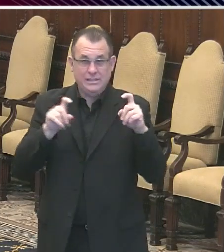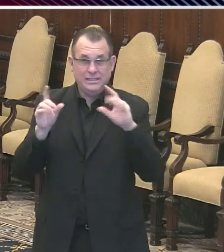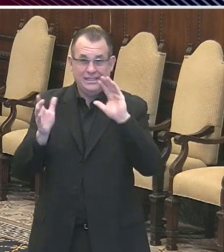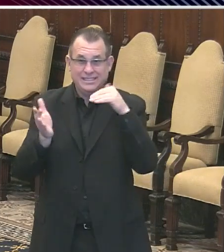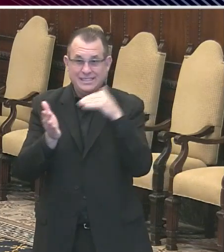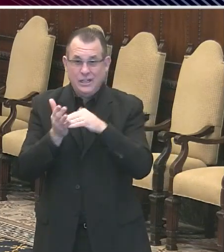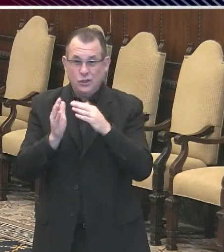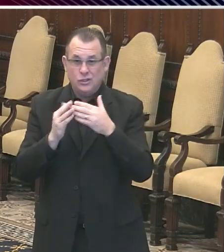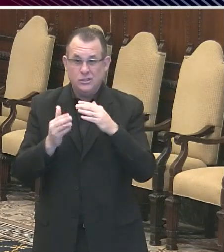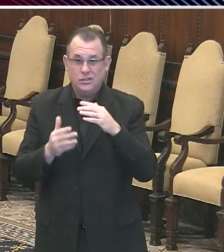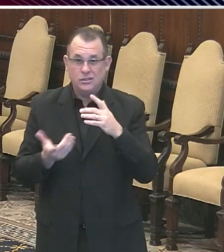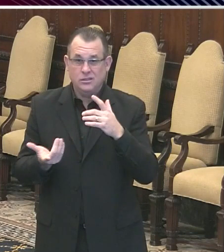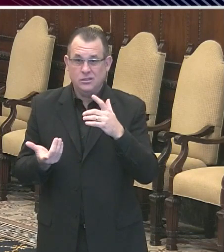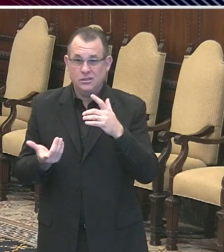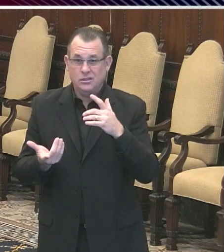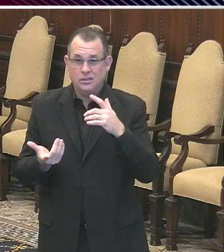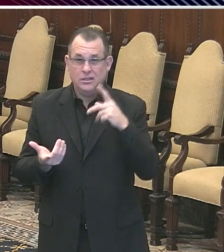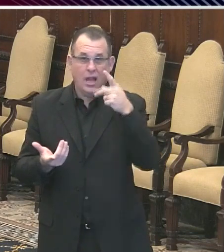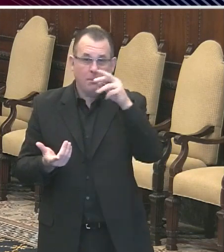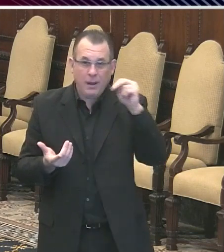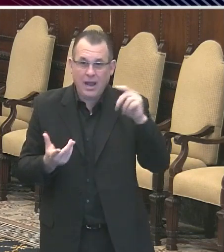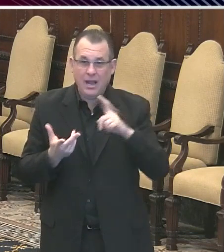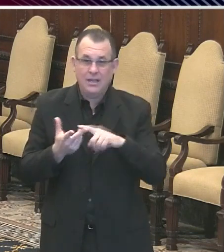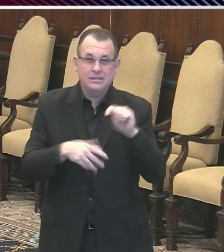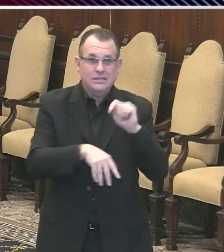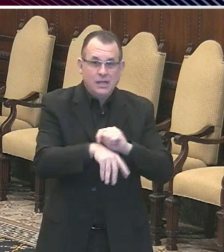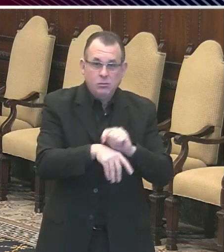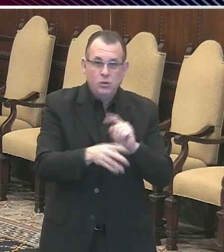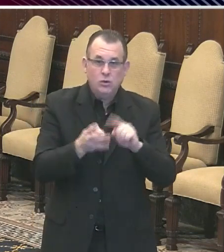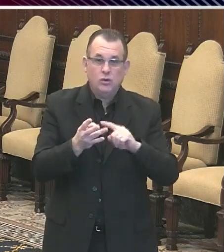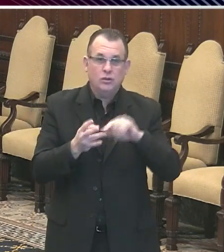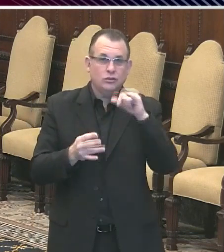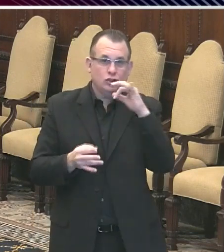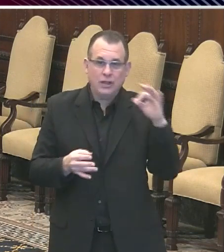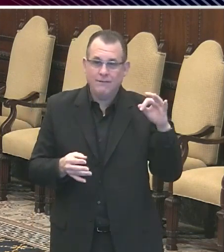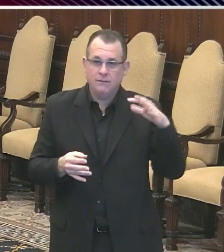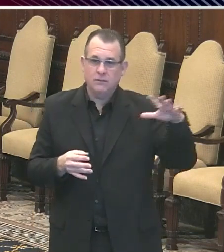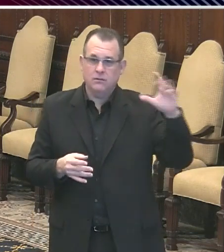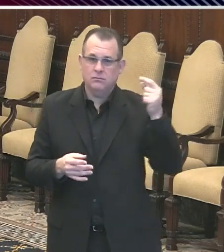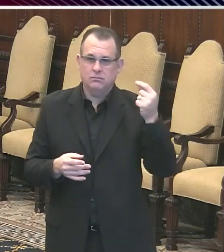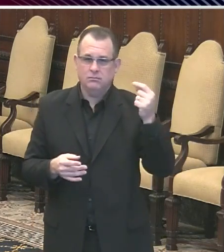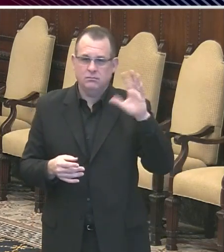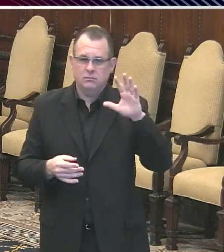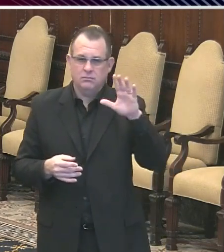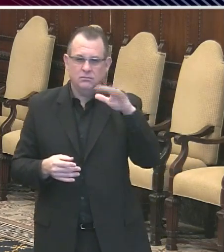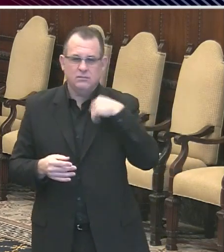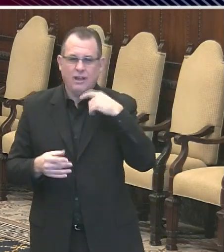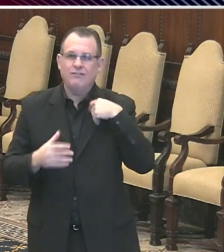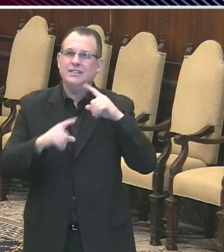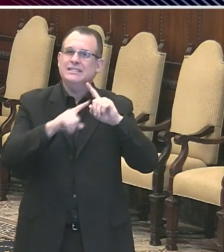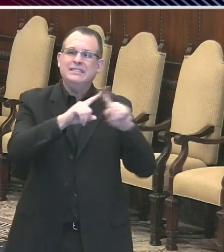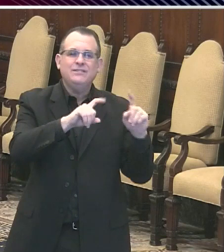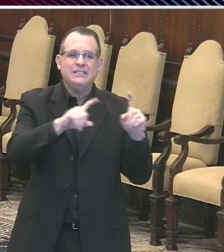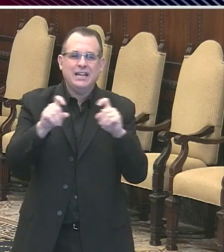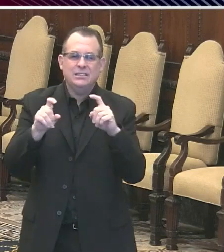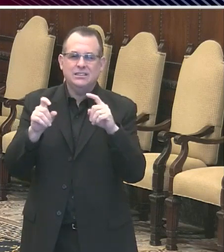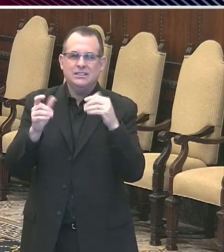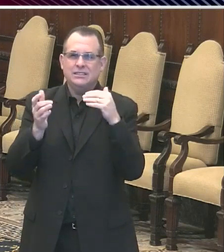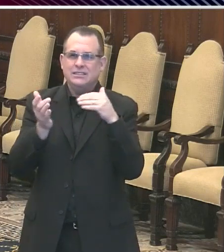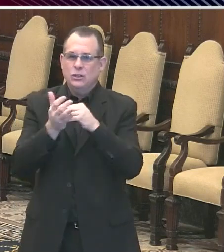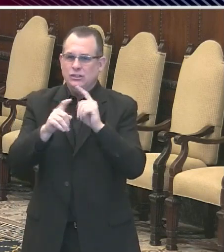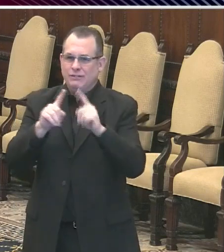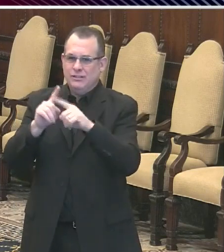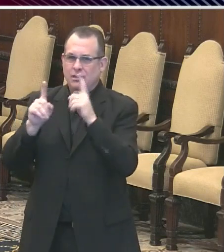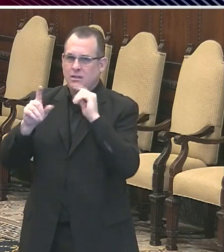You know, there are different testing centers run by different organizations, and they have their own, you know, interpretations, and there's certain